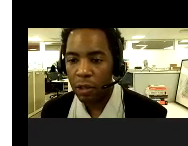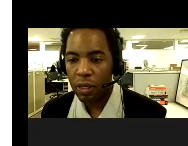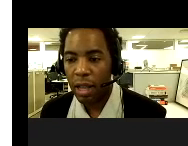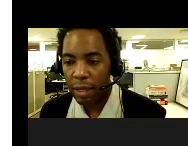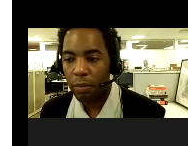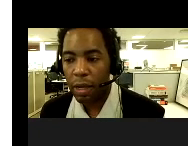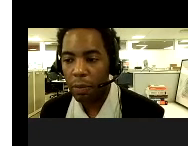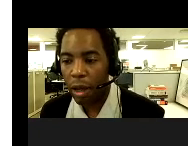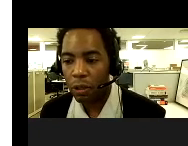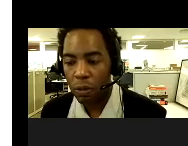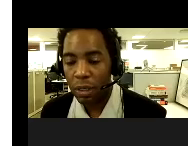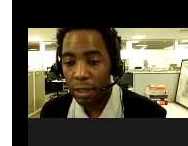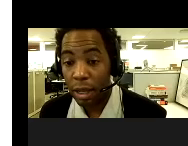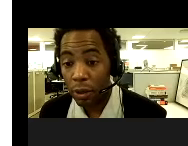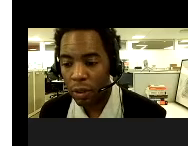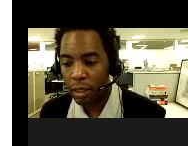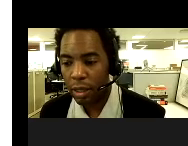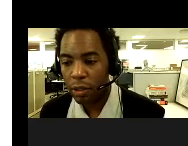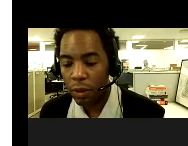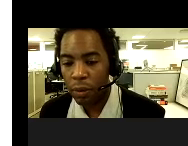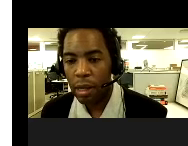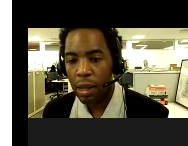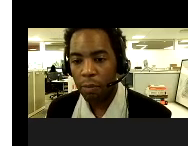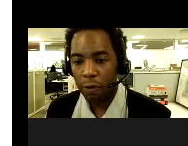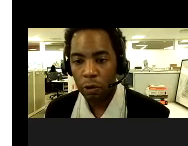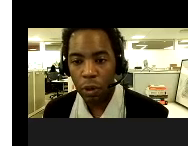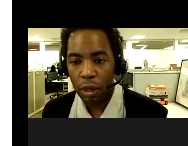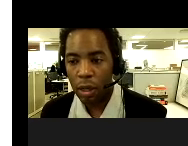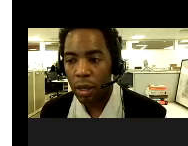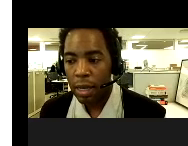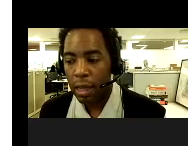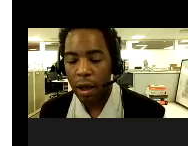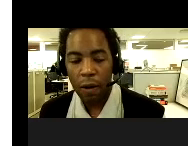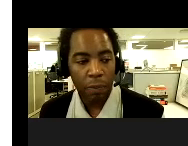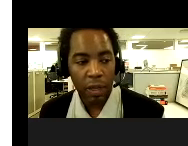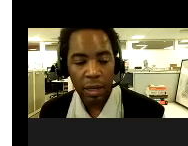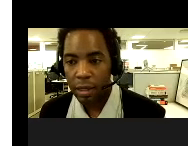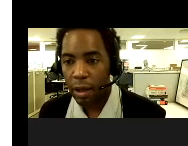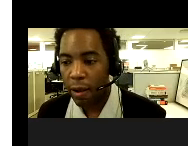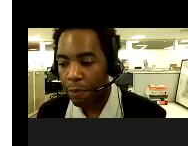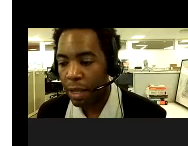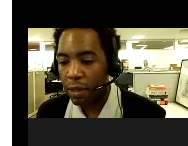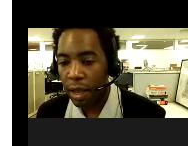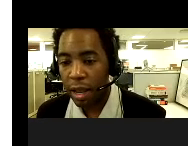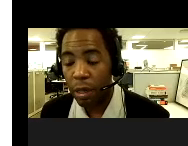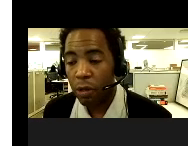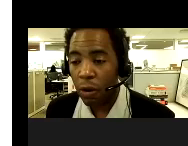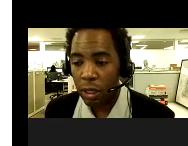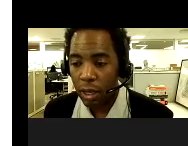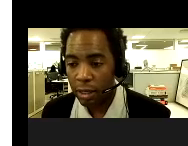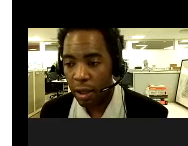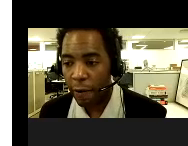do want updates, can text monkeypox to 692-692. Um, for folks who want to get, um, updates, um, in, in